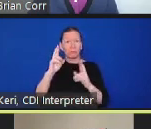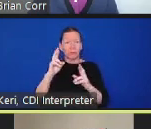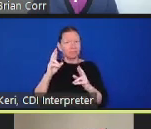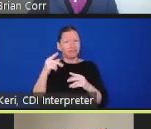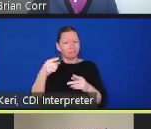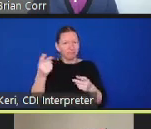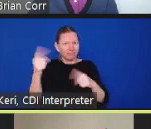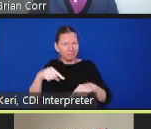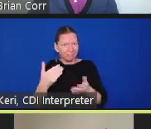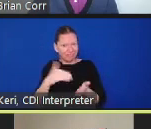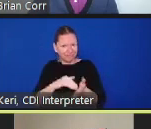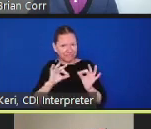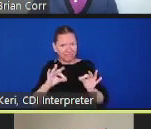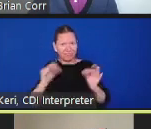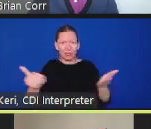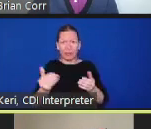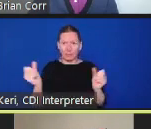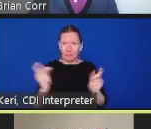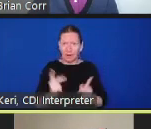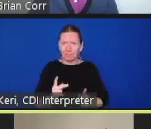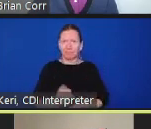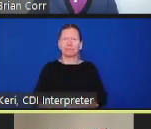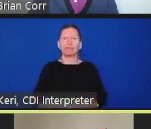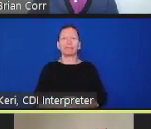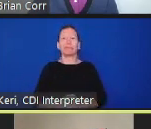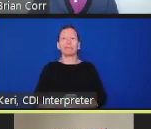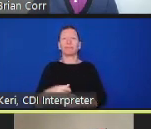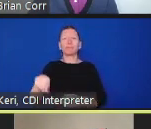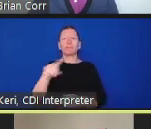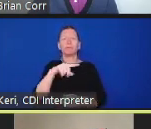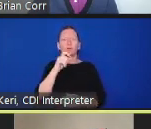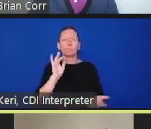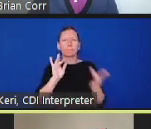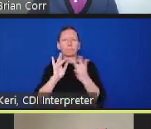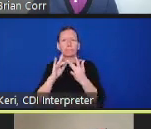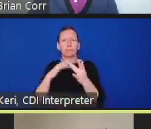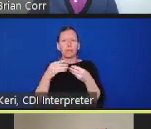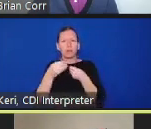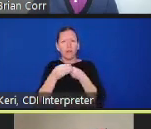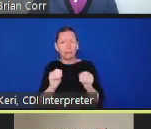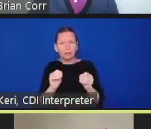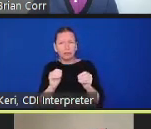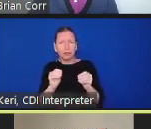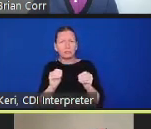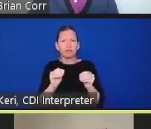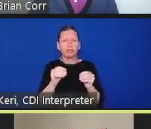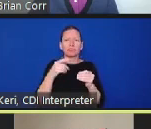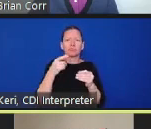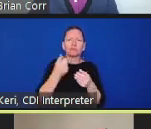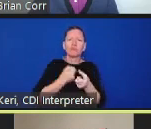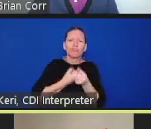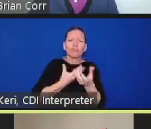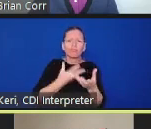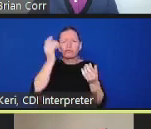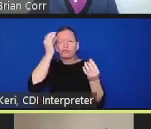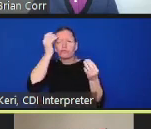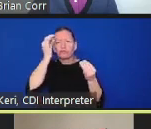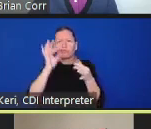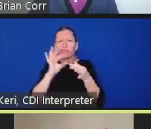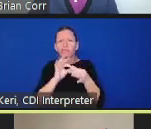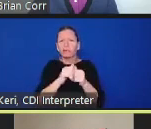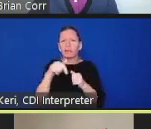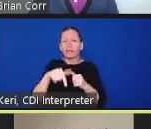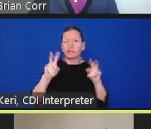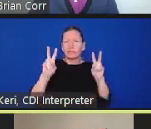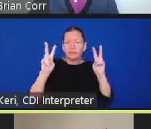out to my office to express their thoughts on these issues. As I've shared, I believe the question we have before us is